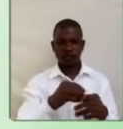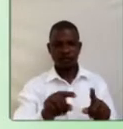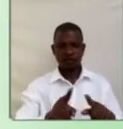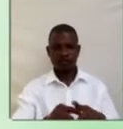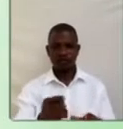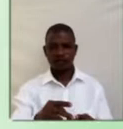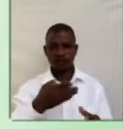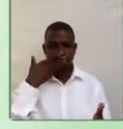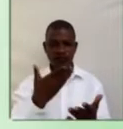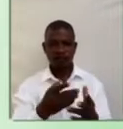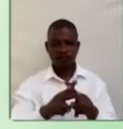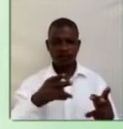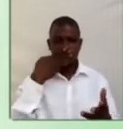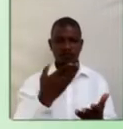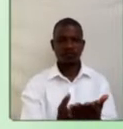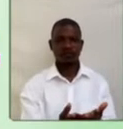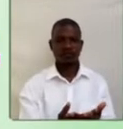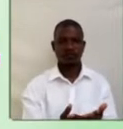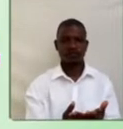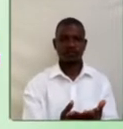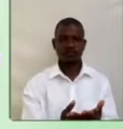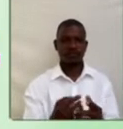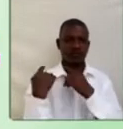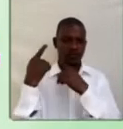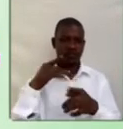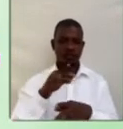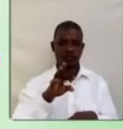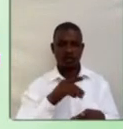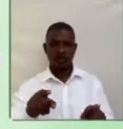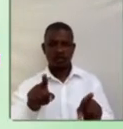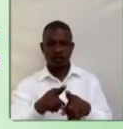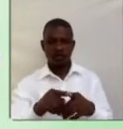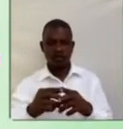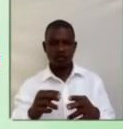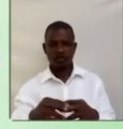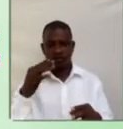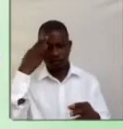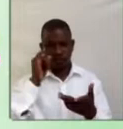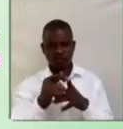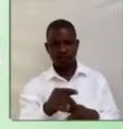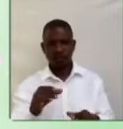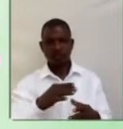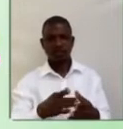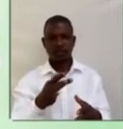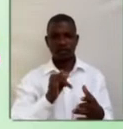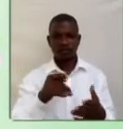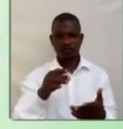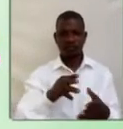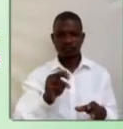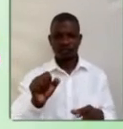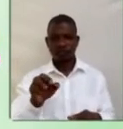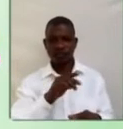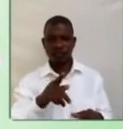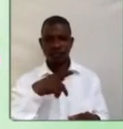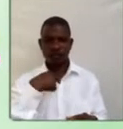Very good. Since you are already familiar with the points and manner of articulation